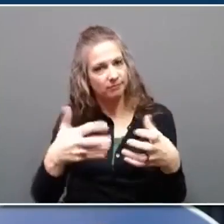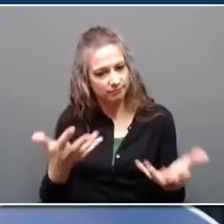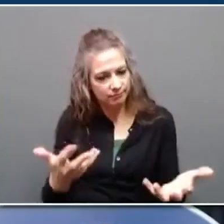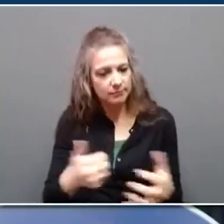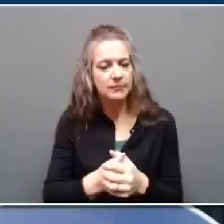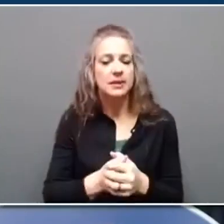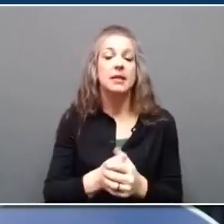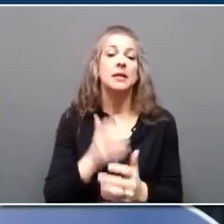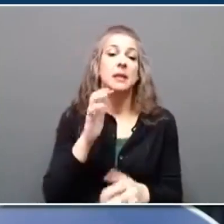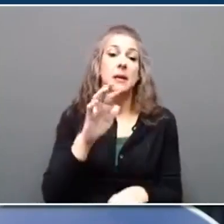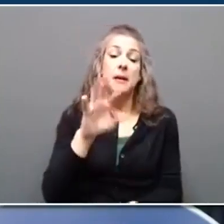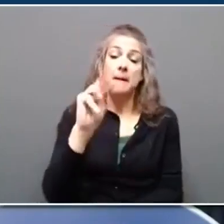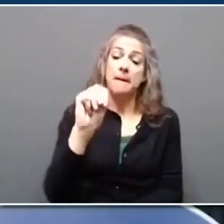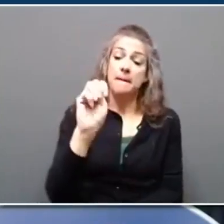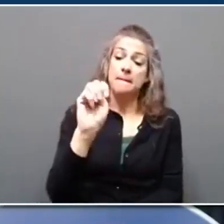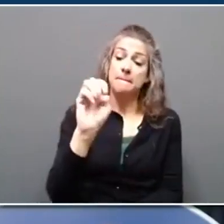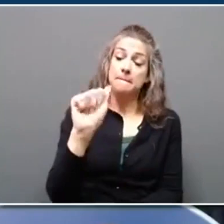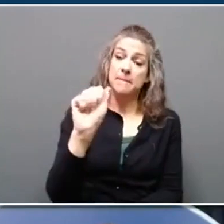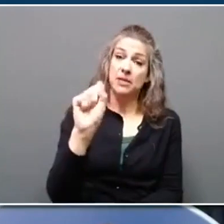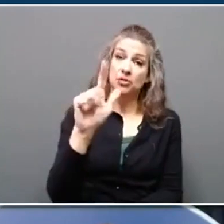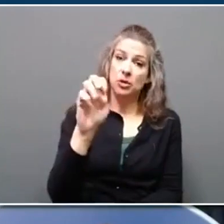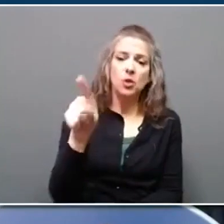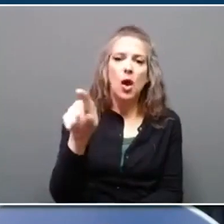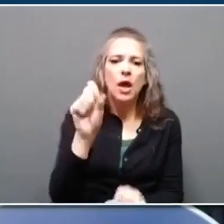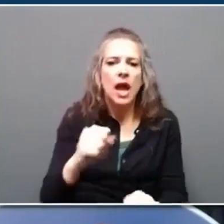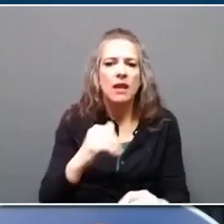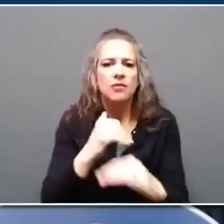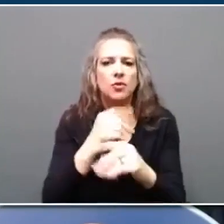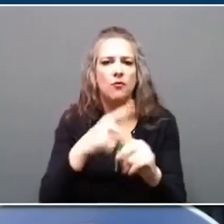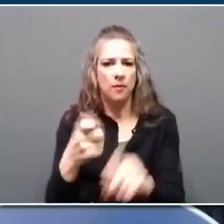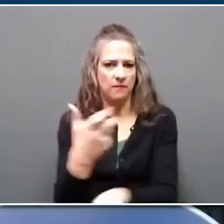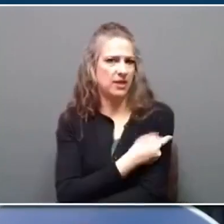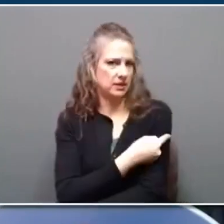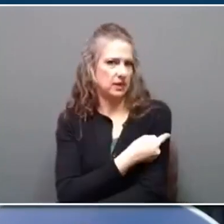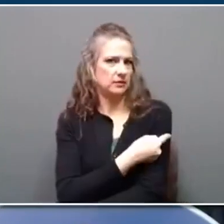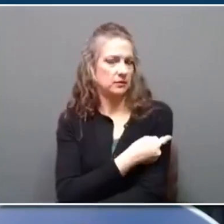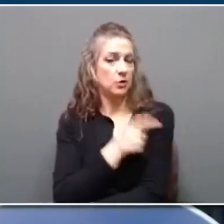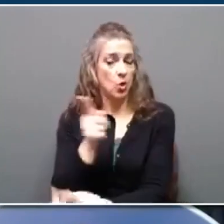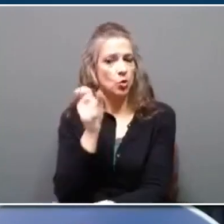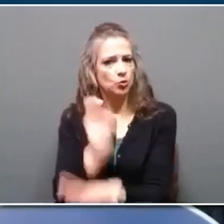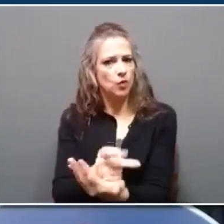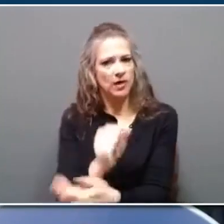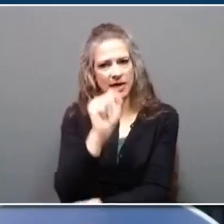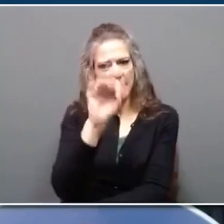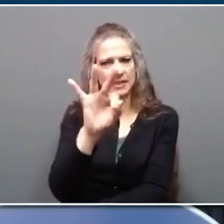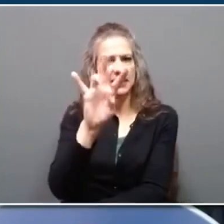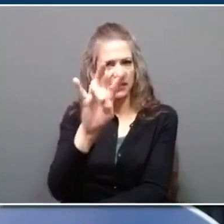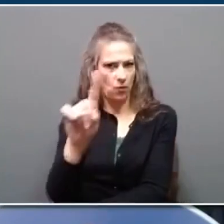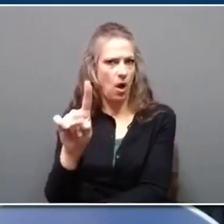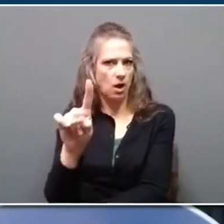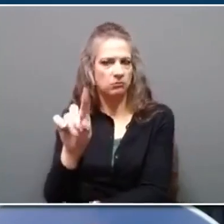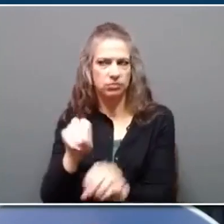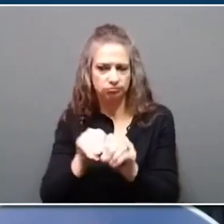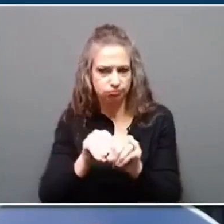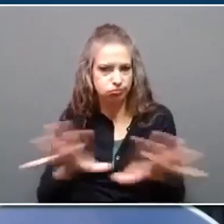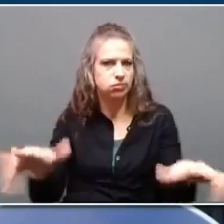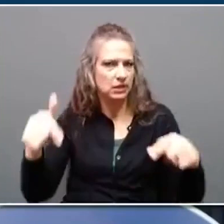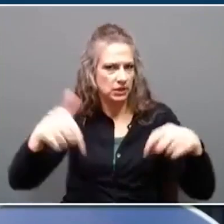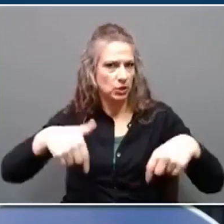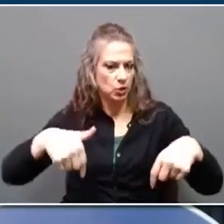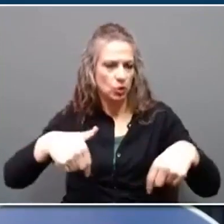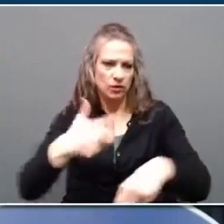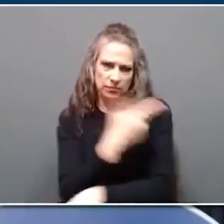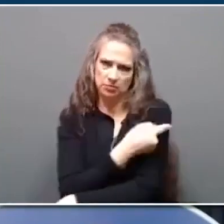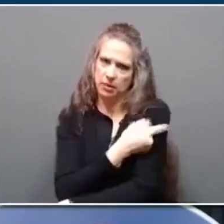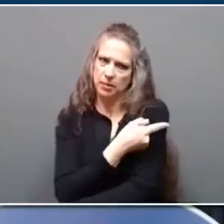vaccine-preventable. The vaccine was approved here in the United States in 1971. It's been in widespread use here and across the world.